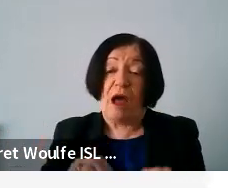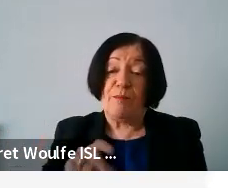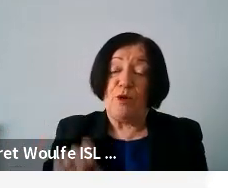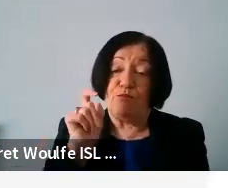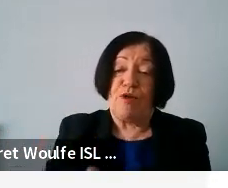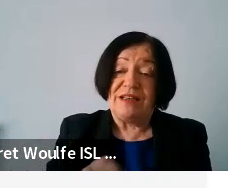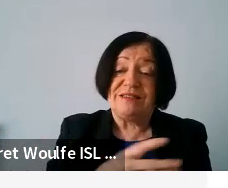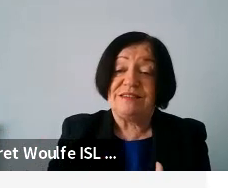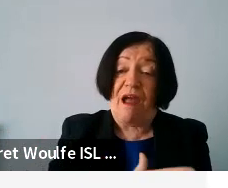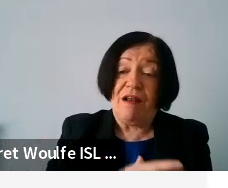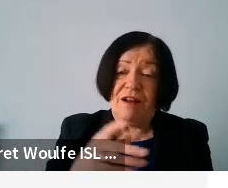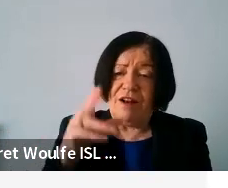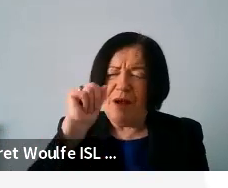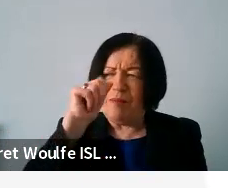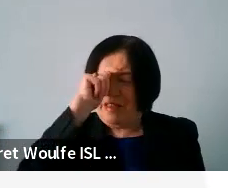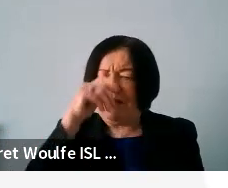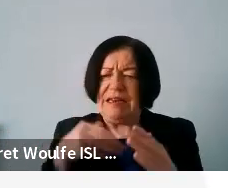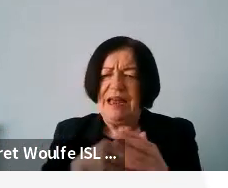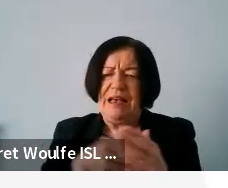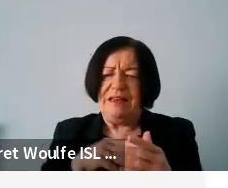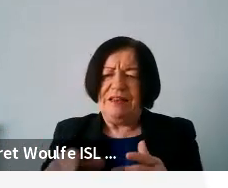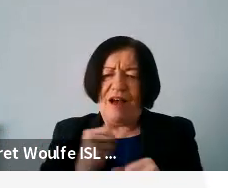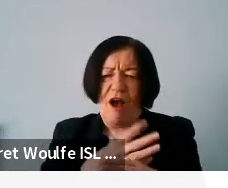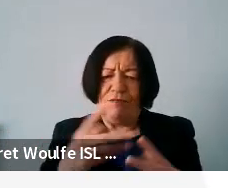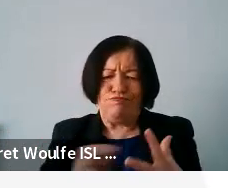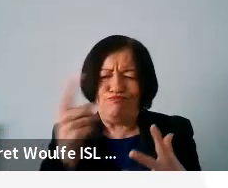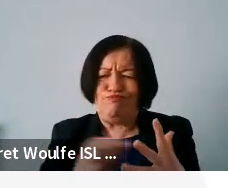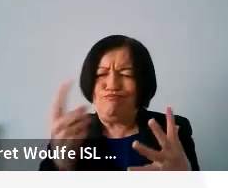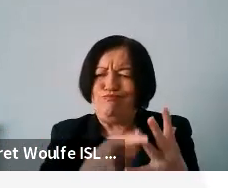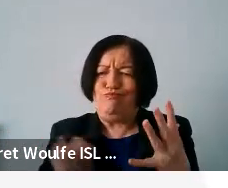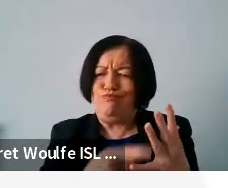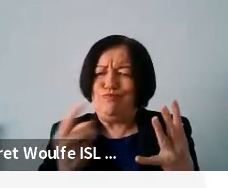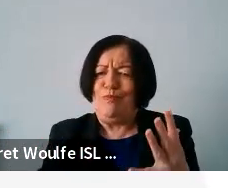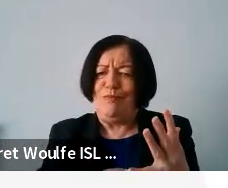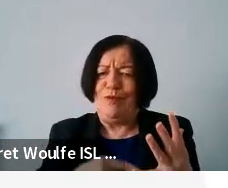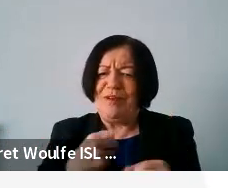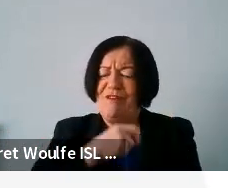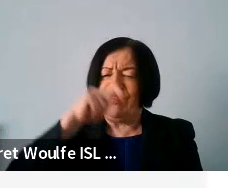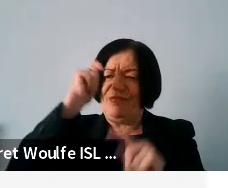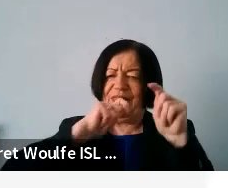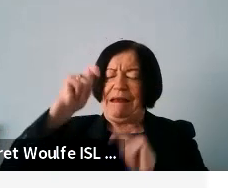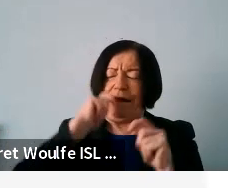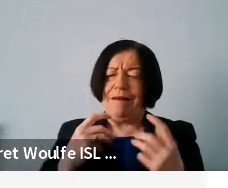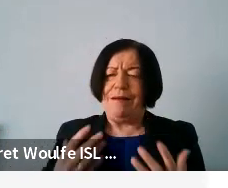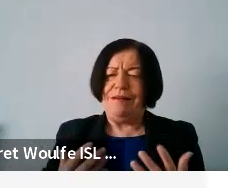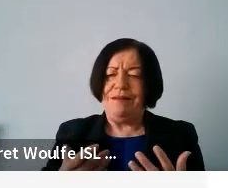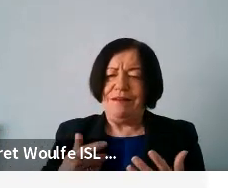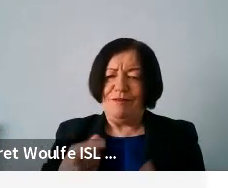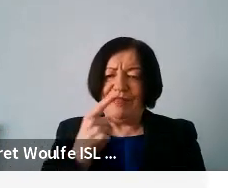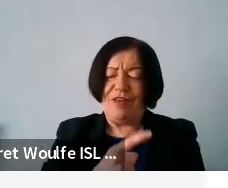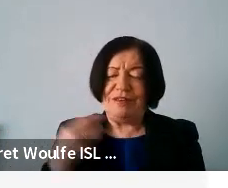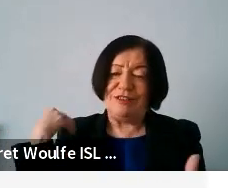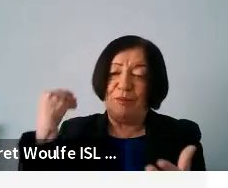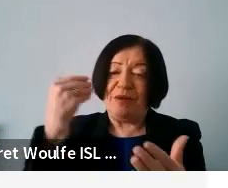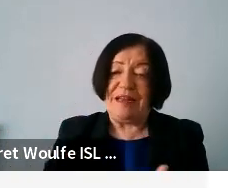press start. I remember thinking, yeah, there's all these things that we don't think about and that are have been there since the